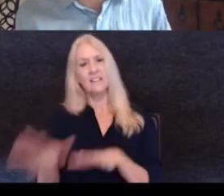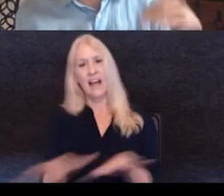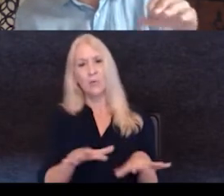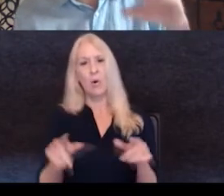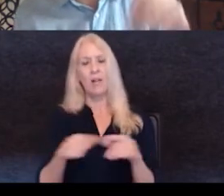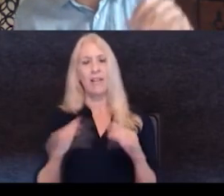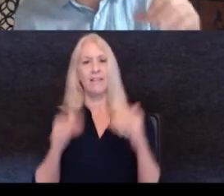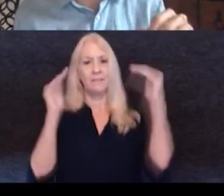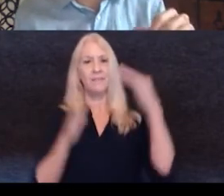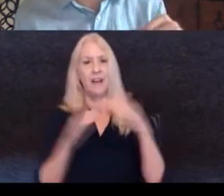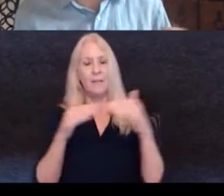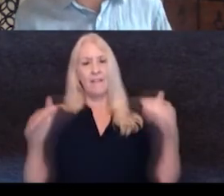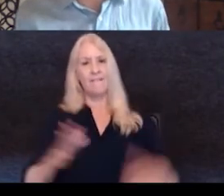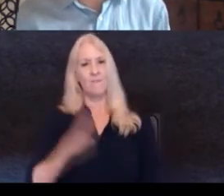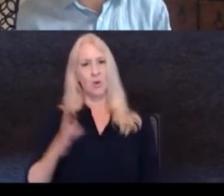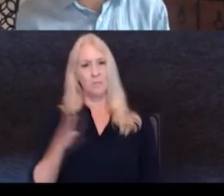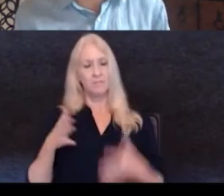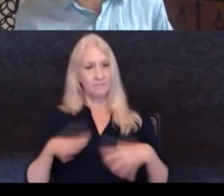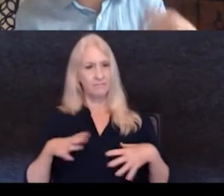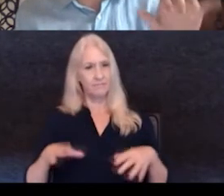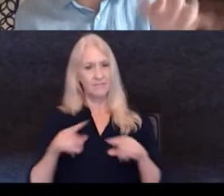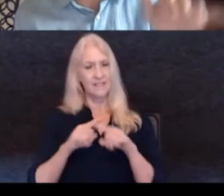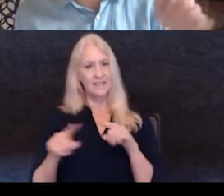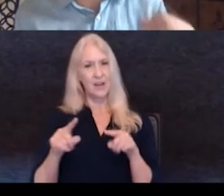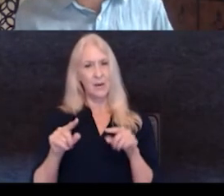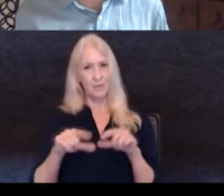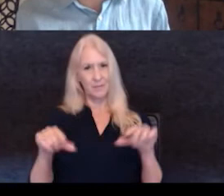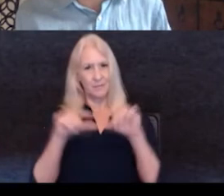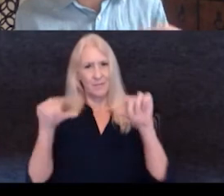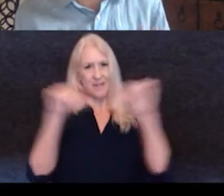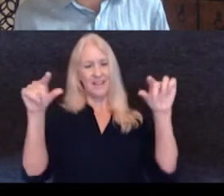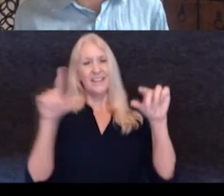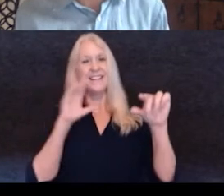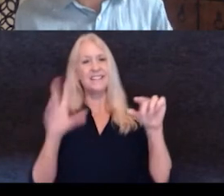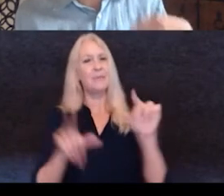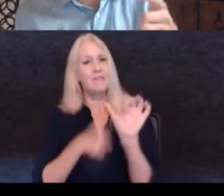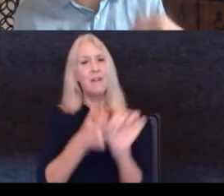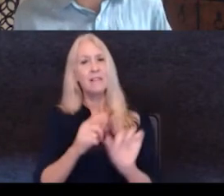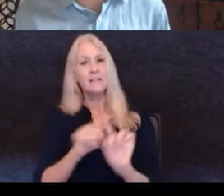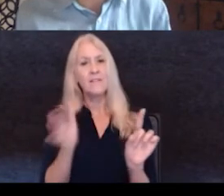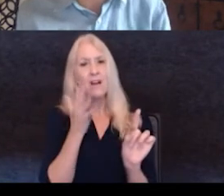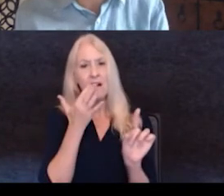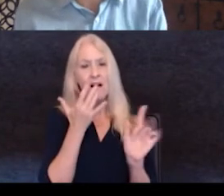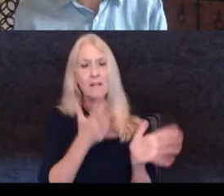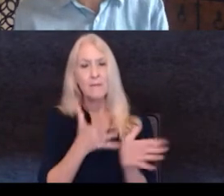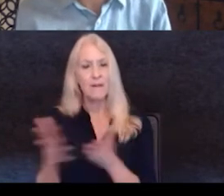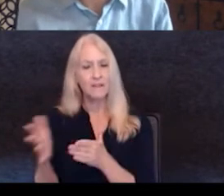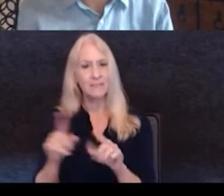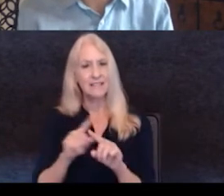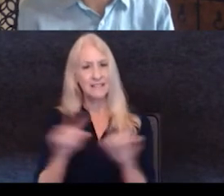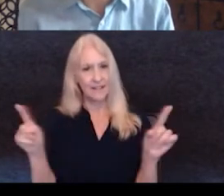formal. So everywhere there's, um, a kind of a riff on, on different palettes with, um, with different special moments.